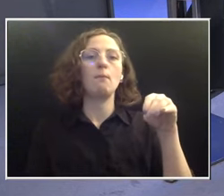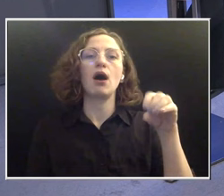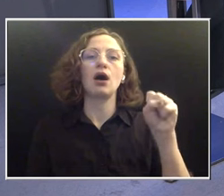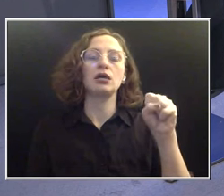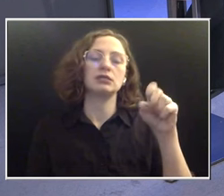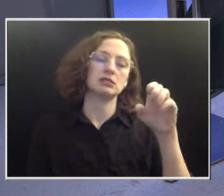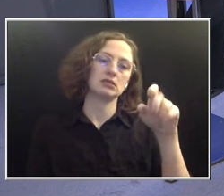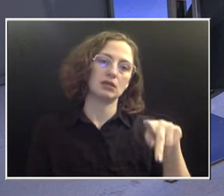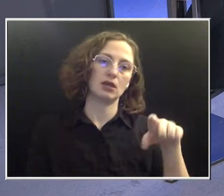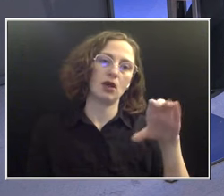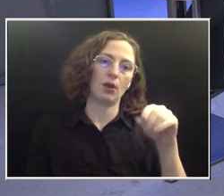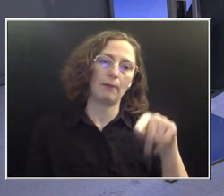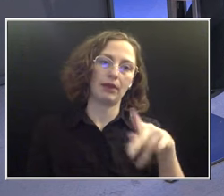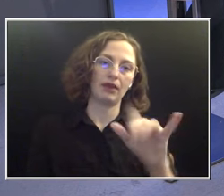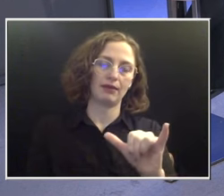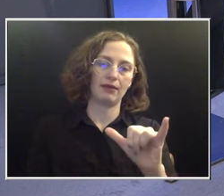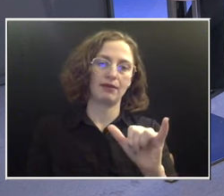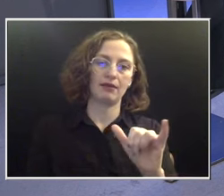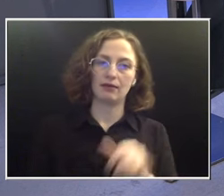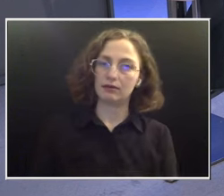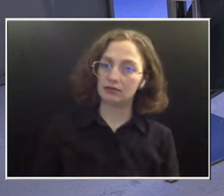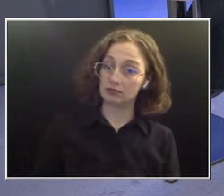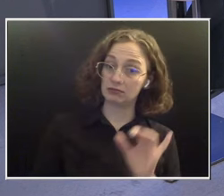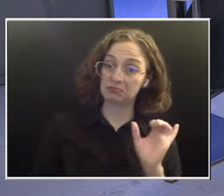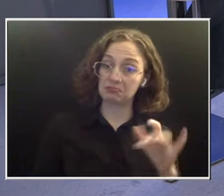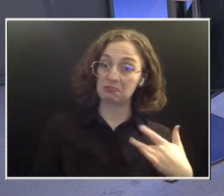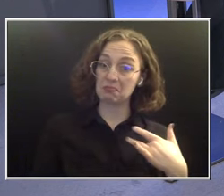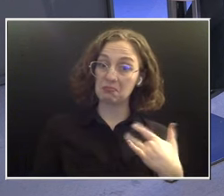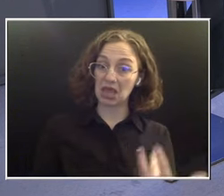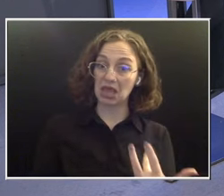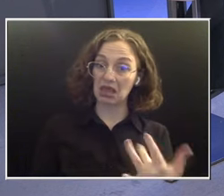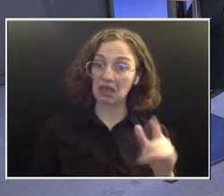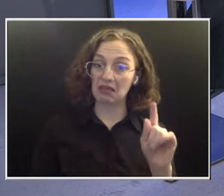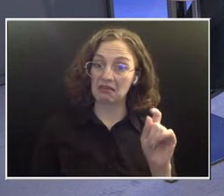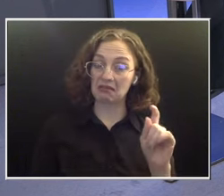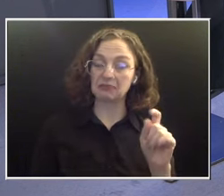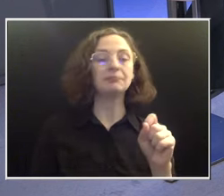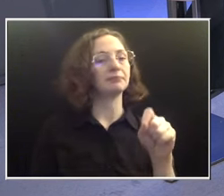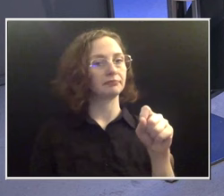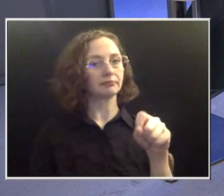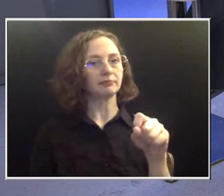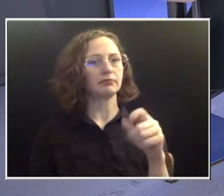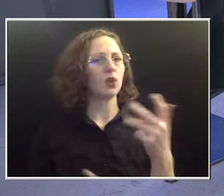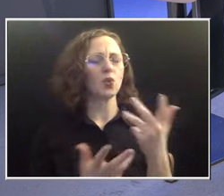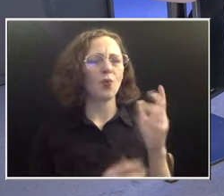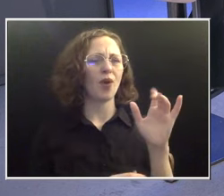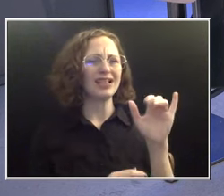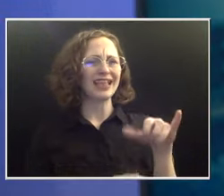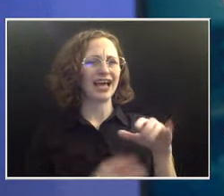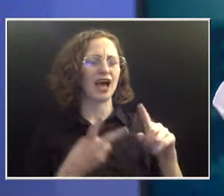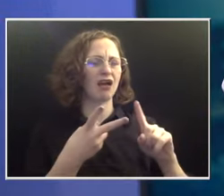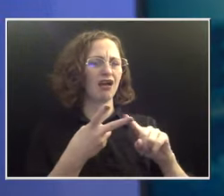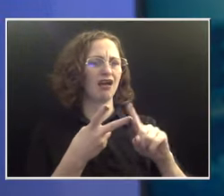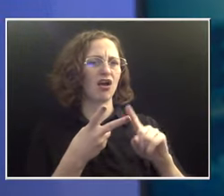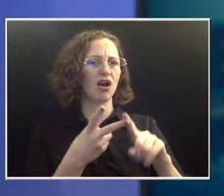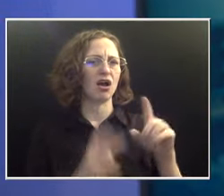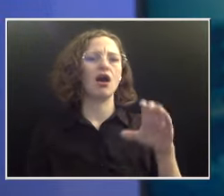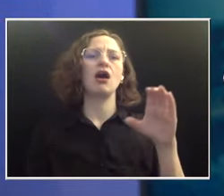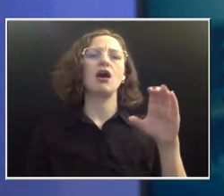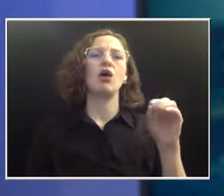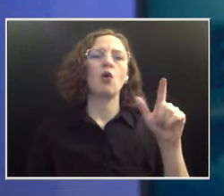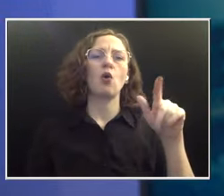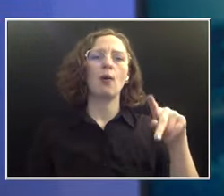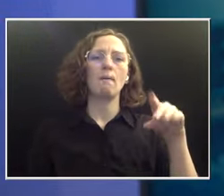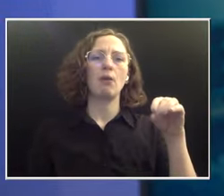and is this all pretty typical? Mm-hmm. Tell us a little bit more about a coloscopy. People have never heard of that. Yeah, so a colposcopy is where you